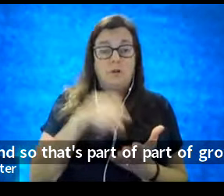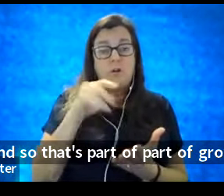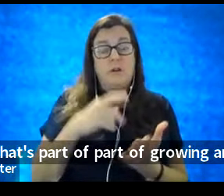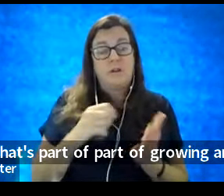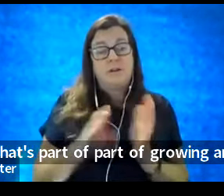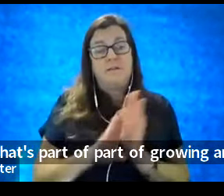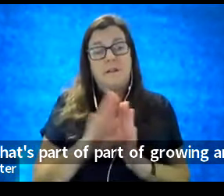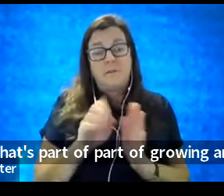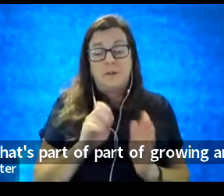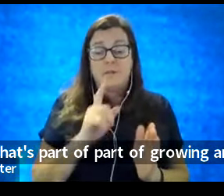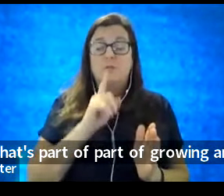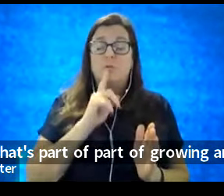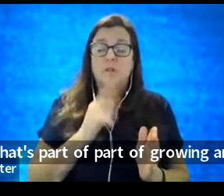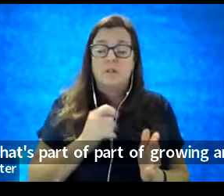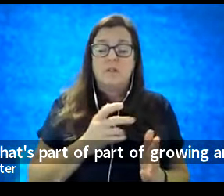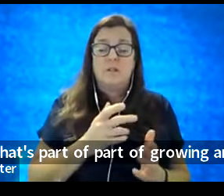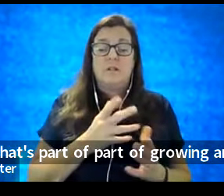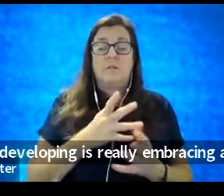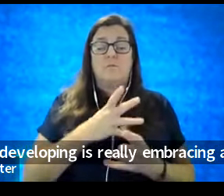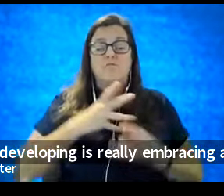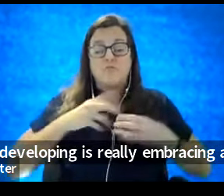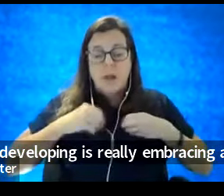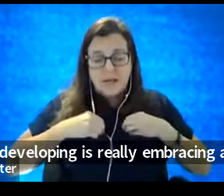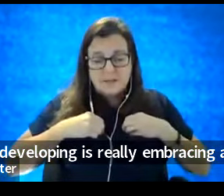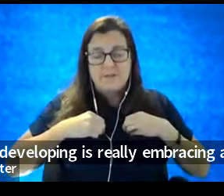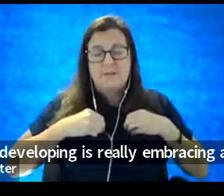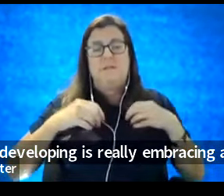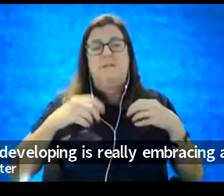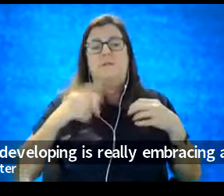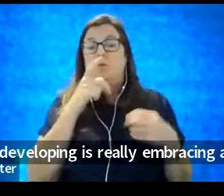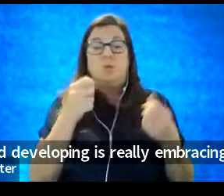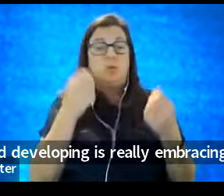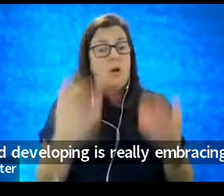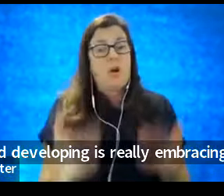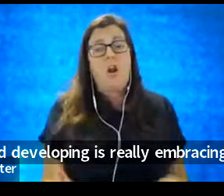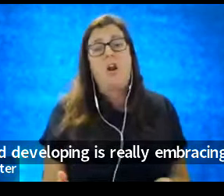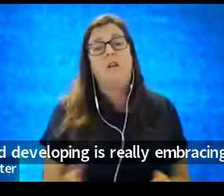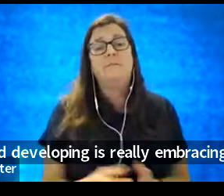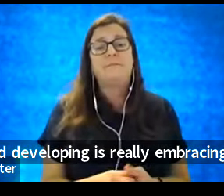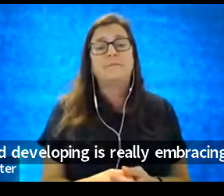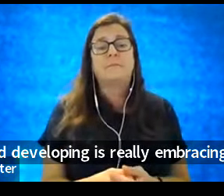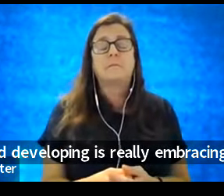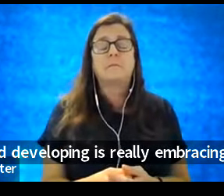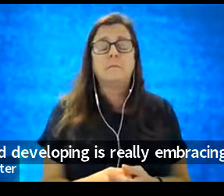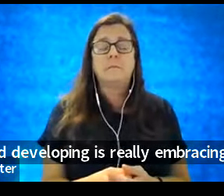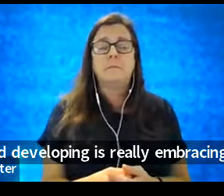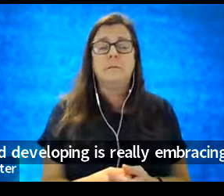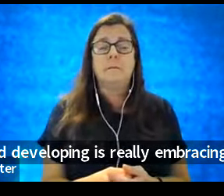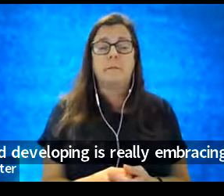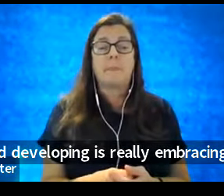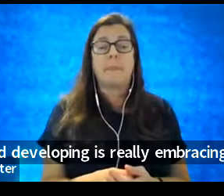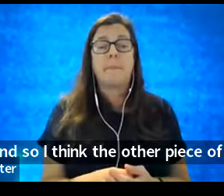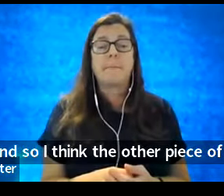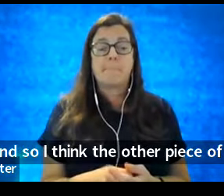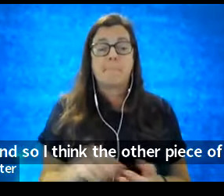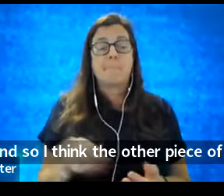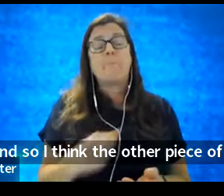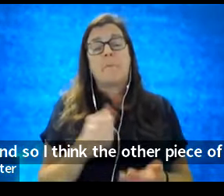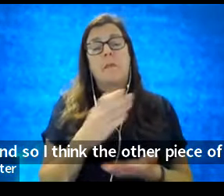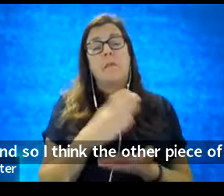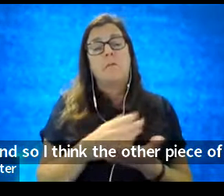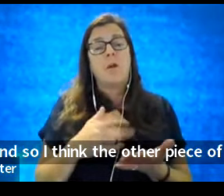is really embracing and accepting who you are. And so, I think the other piece of self